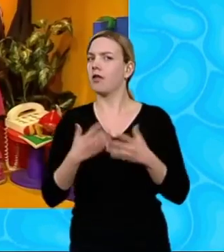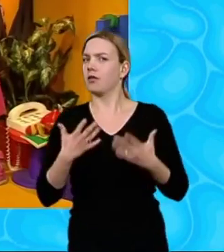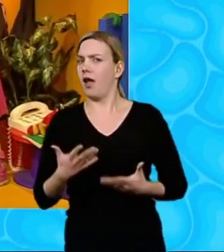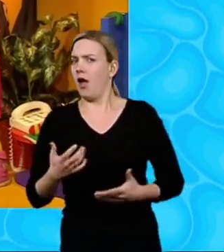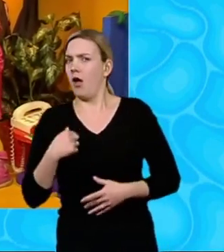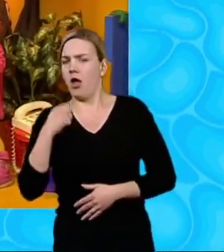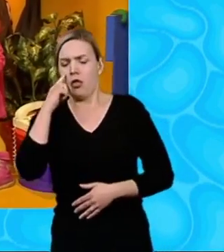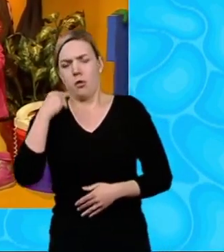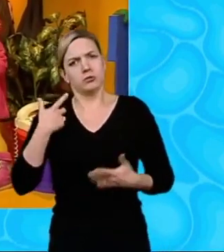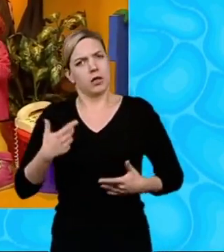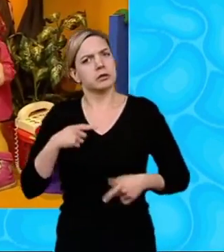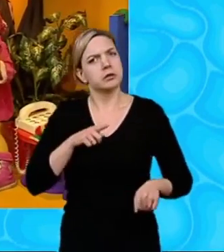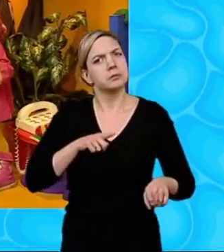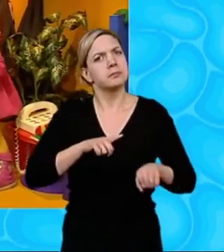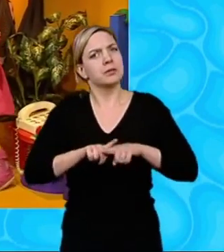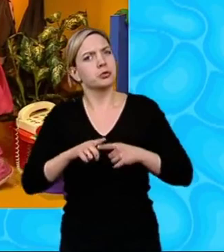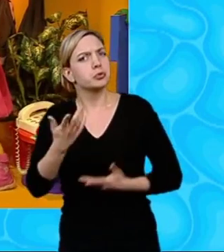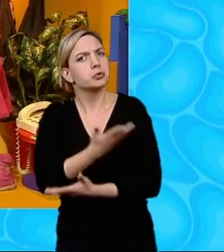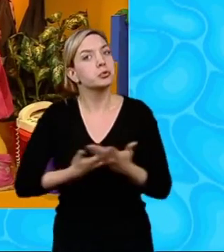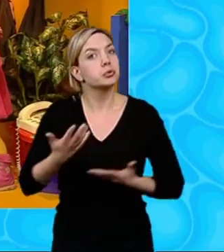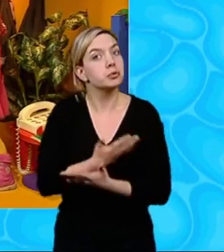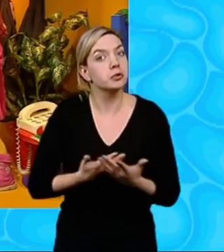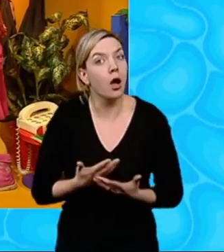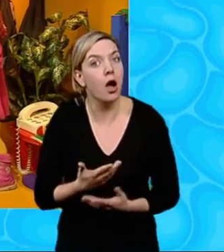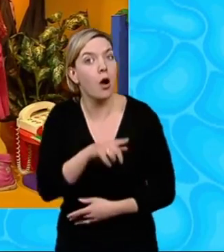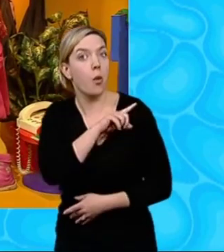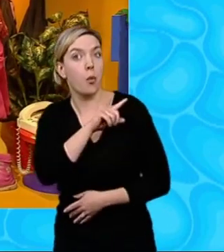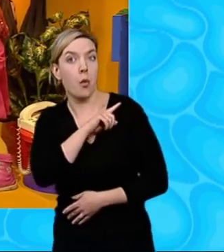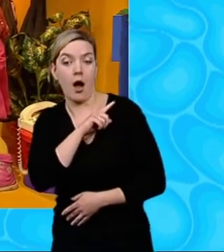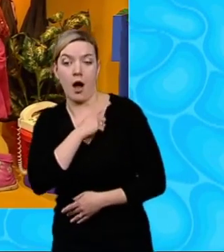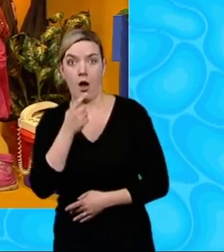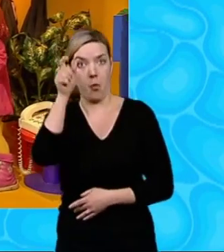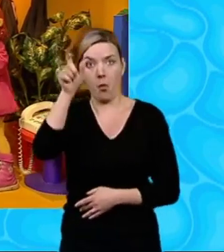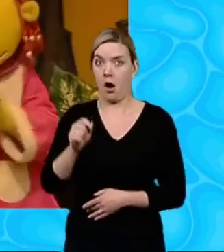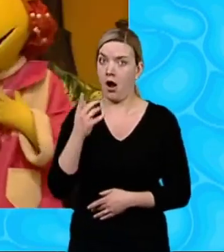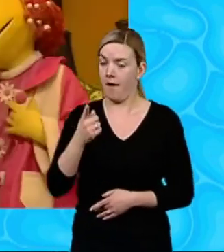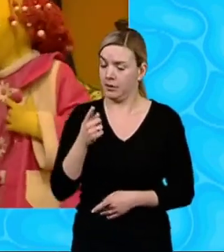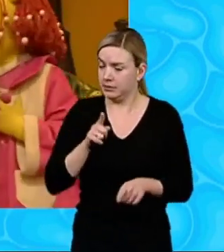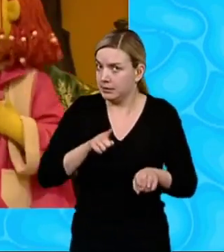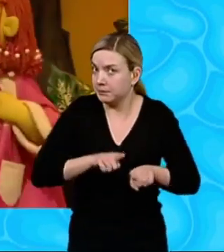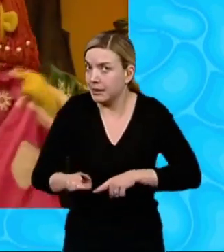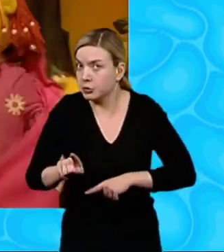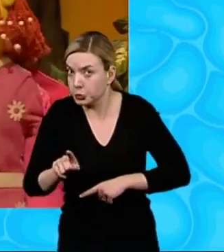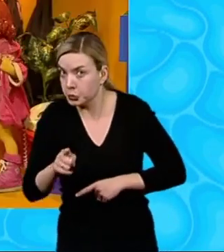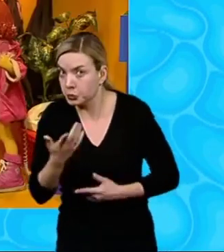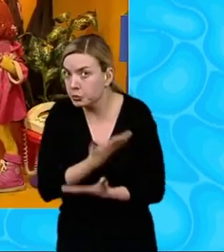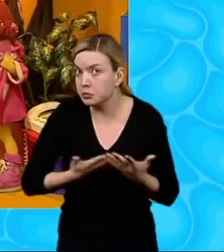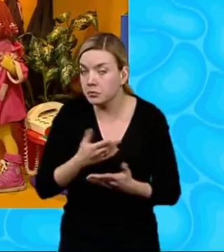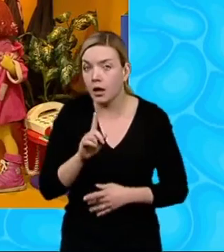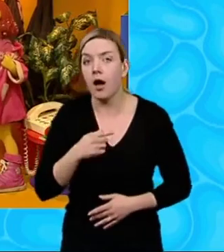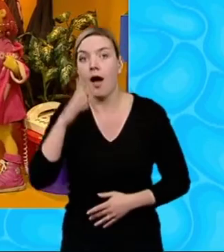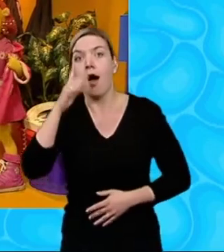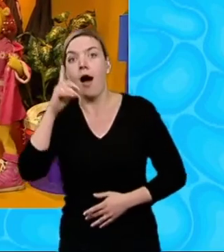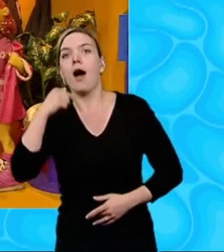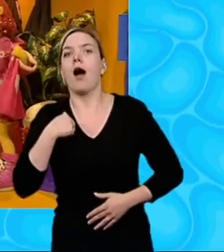Special news time today Because I know one of us has got some very special news Yes, I have! I